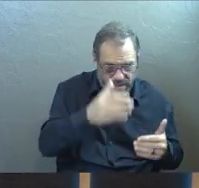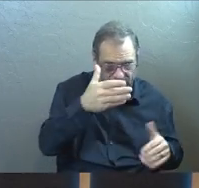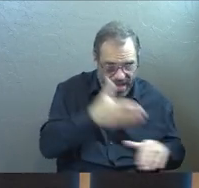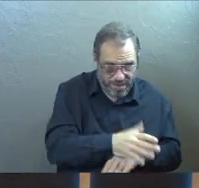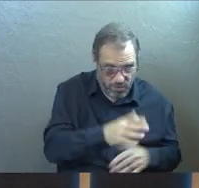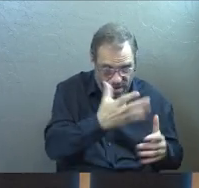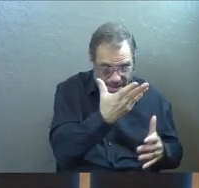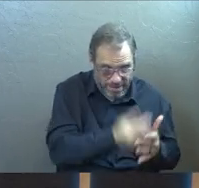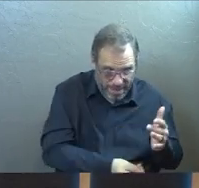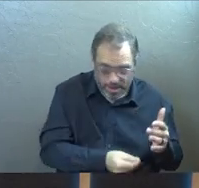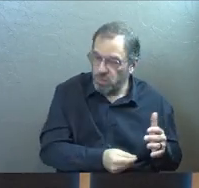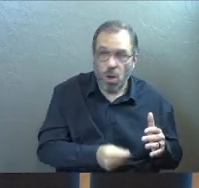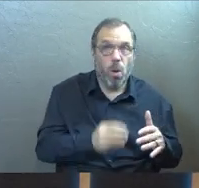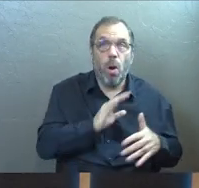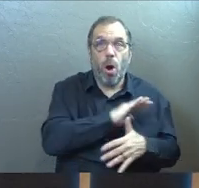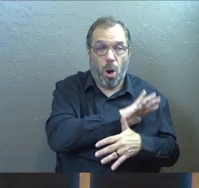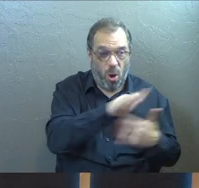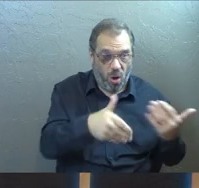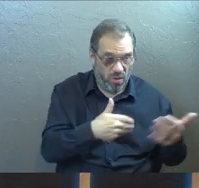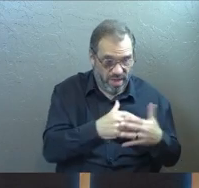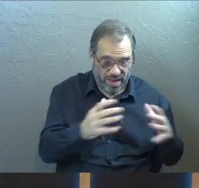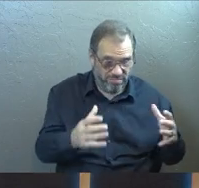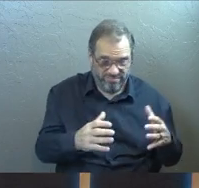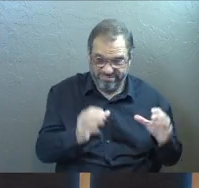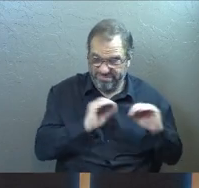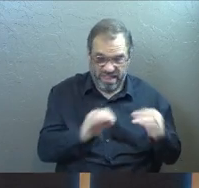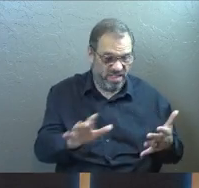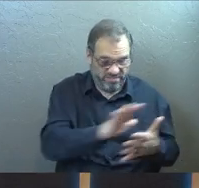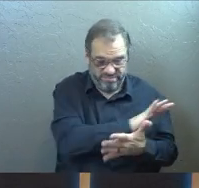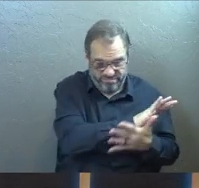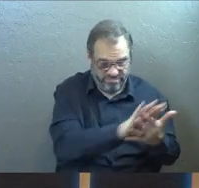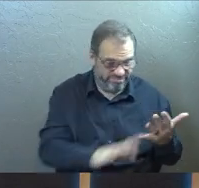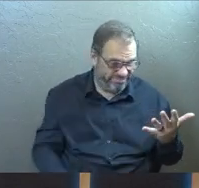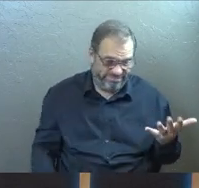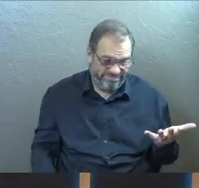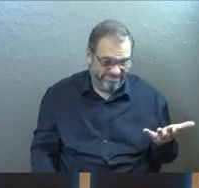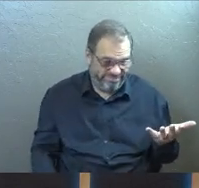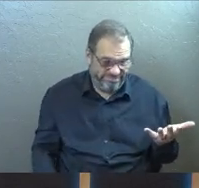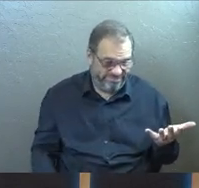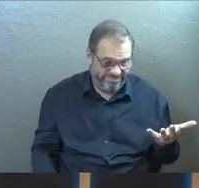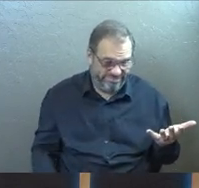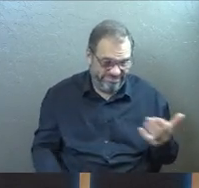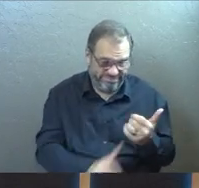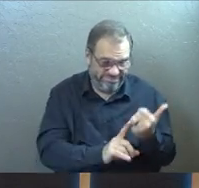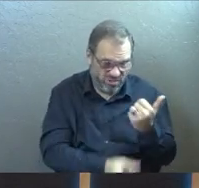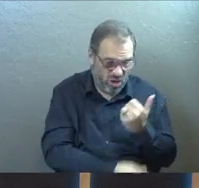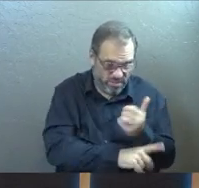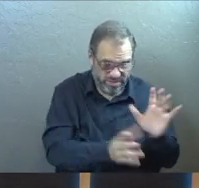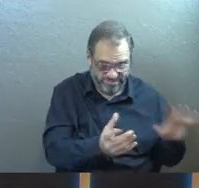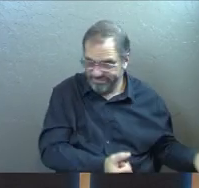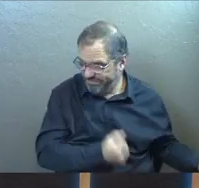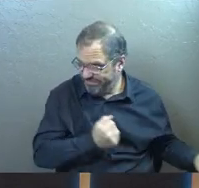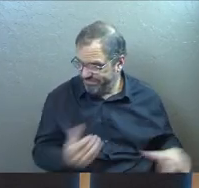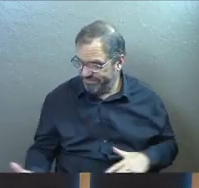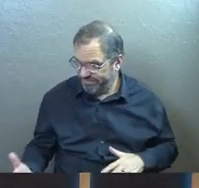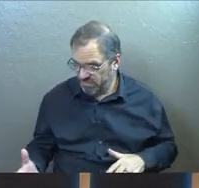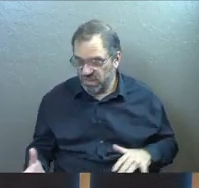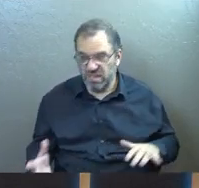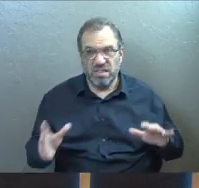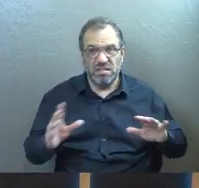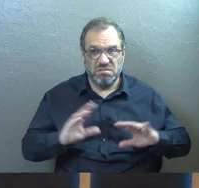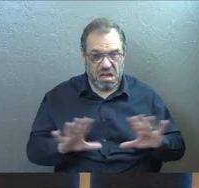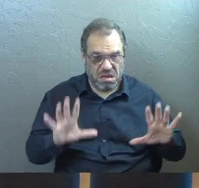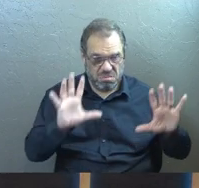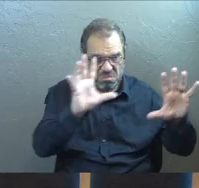after his death. All of that stuff. It wasn't any of that stuff to him. It was truly a pile of